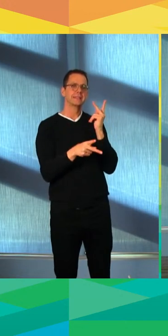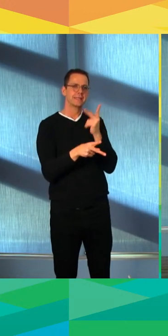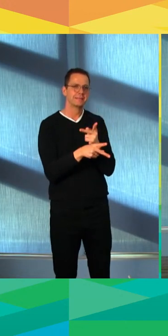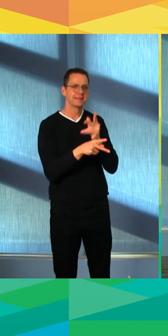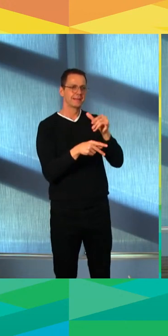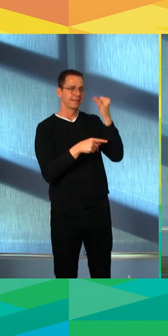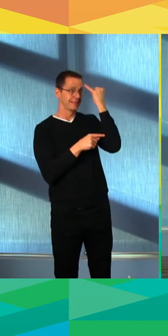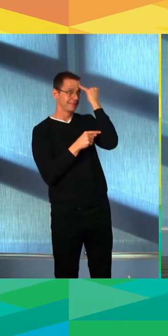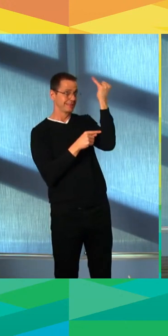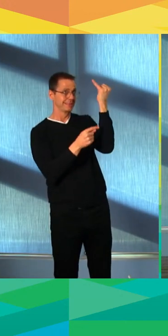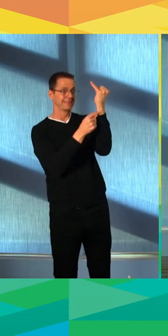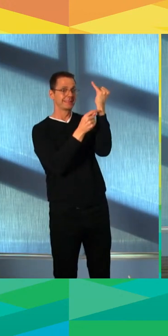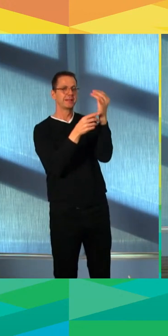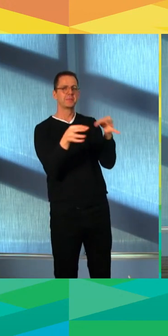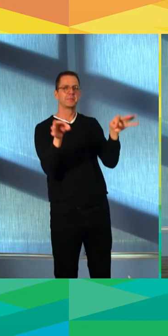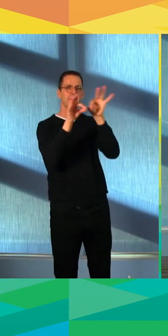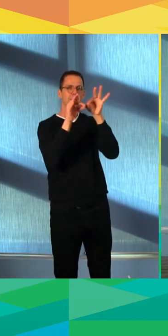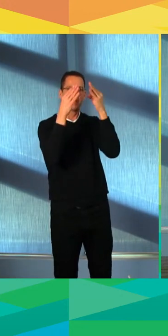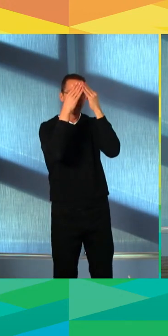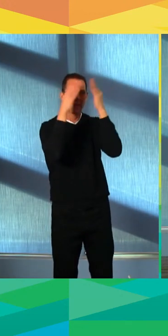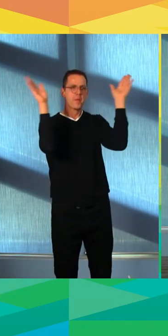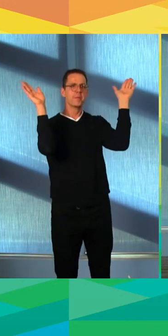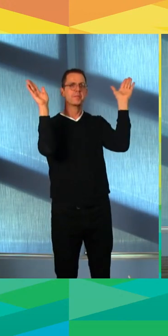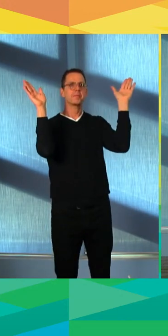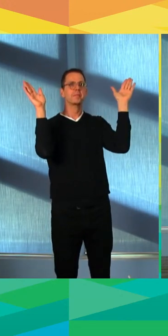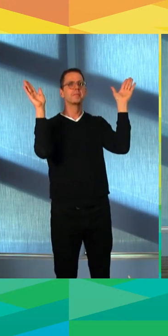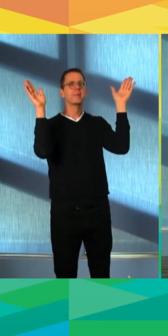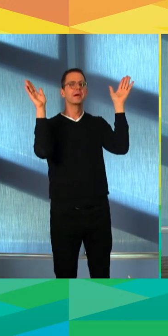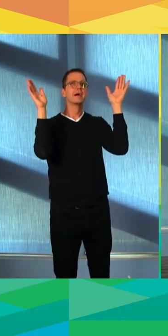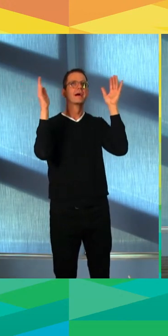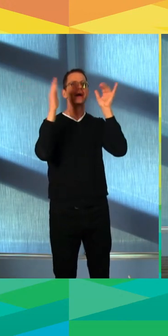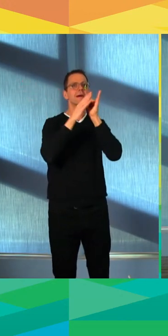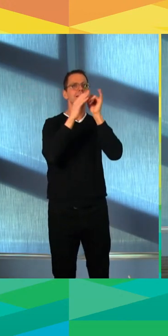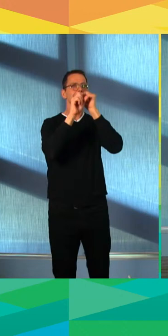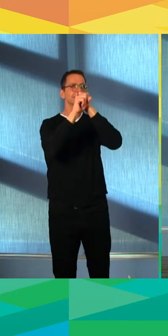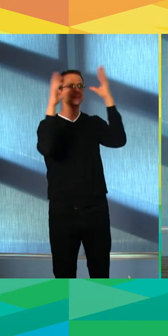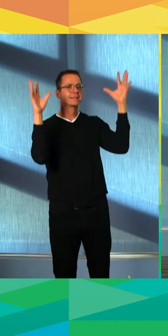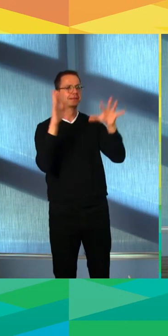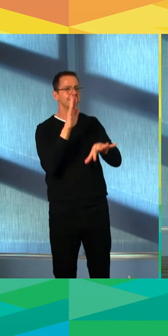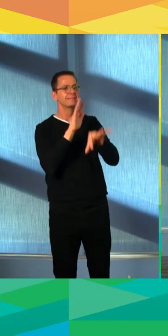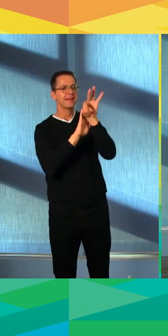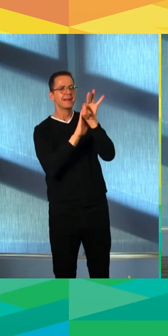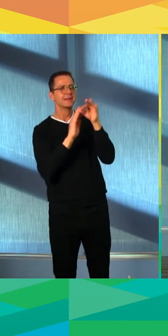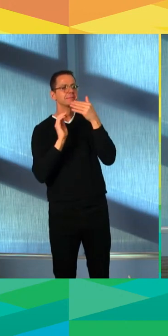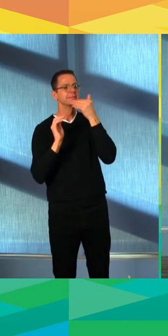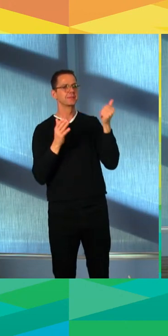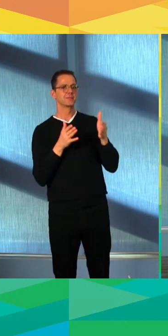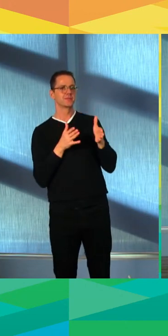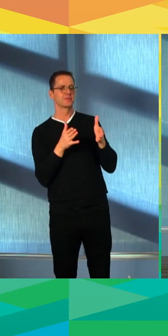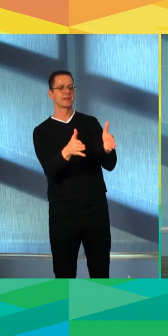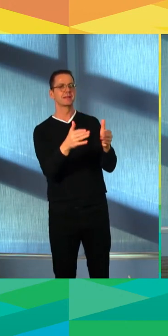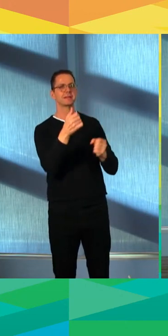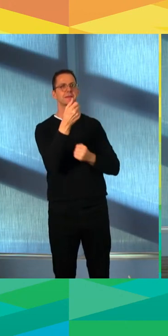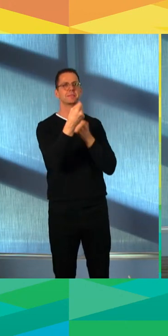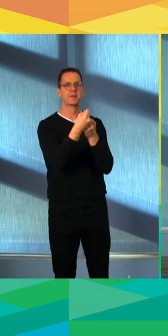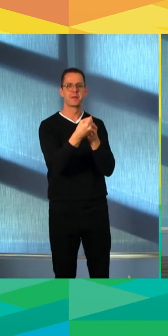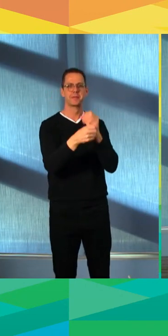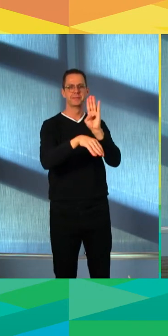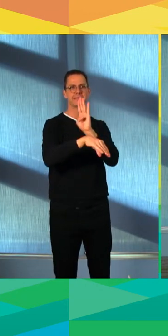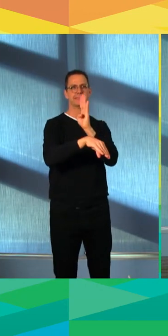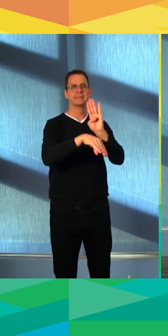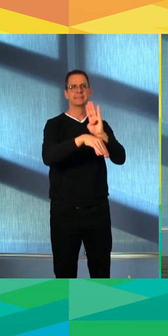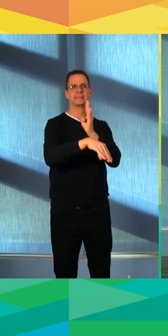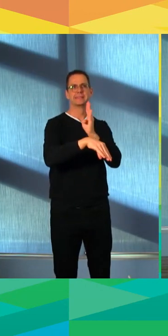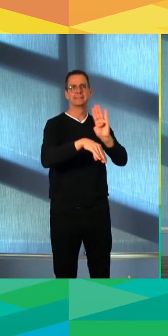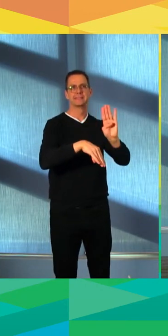finding a way to get to yes. And and when a business comes asking for help, that our first answer is that's